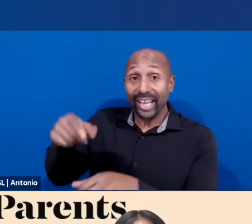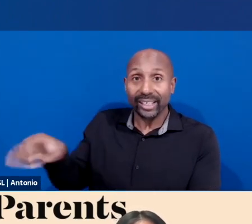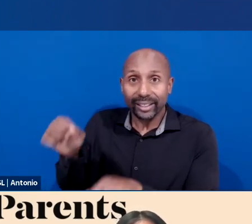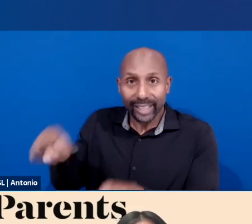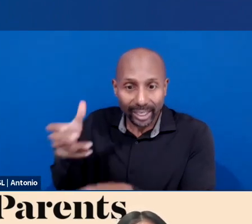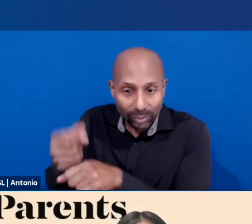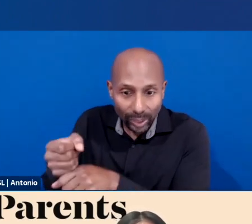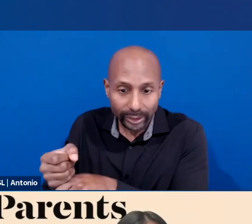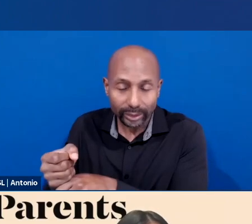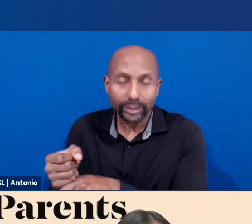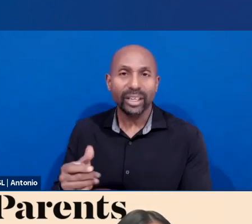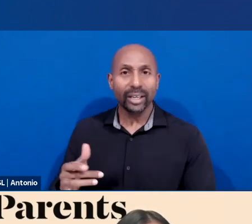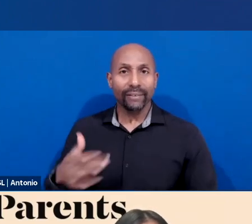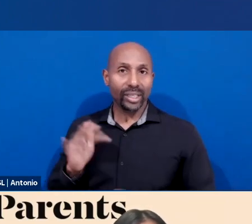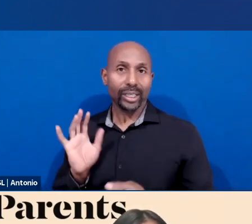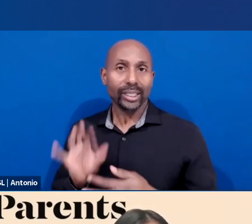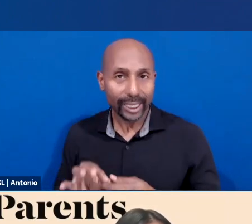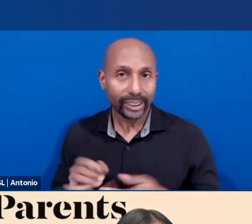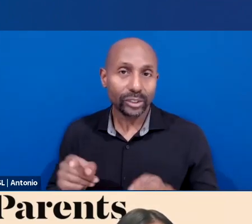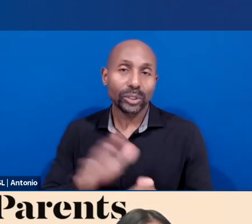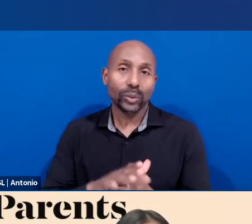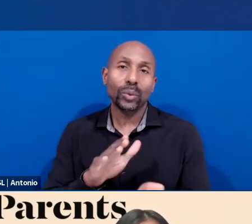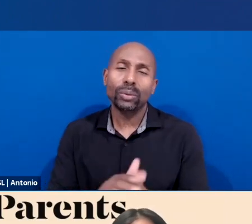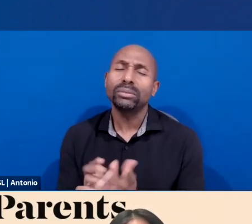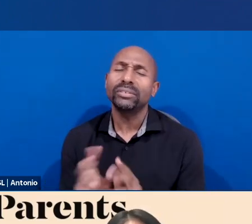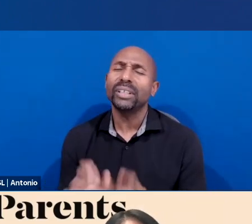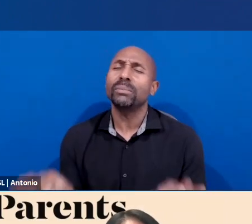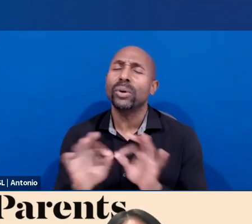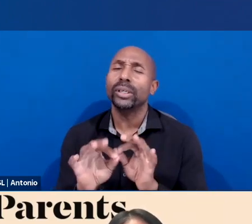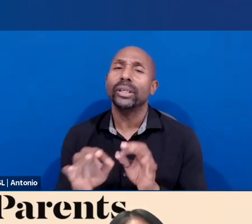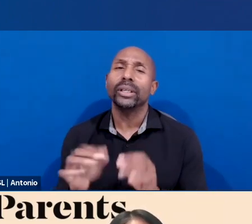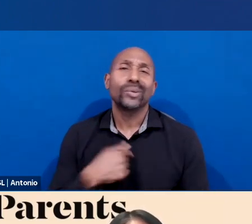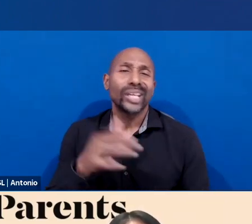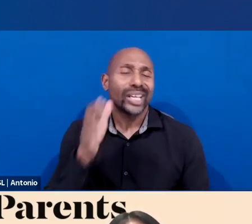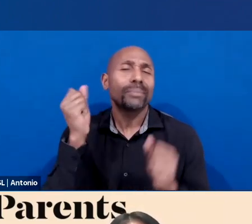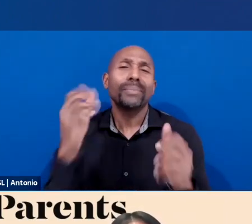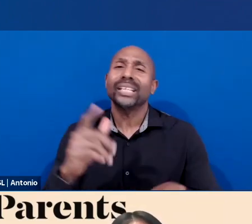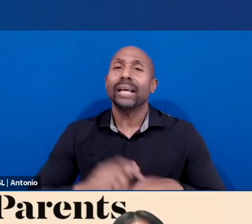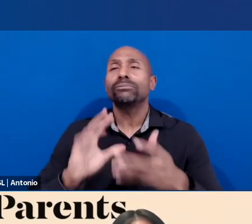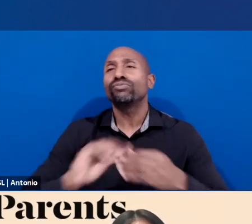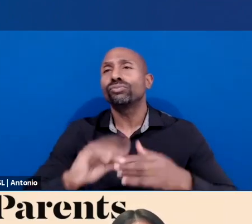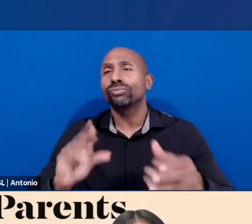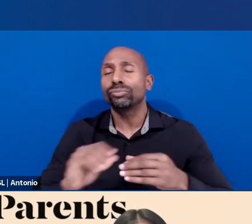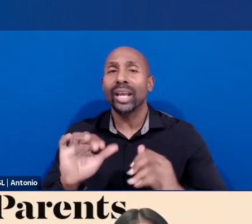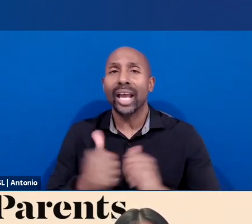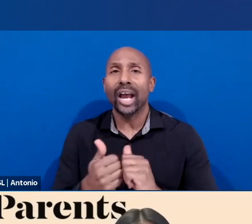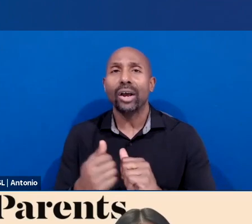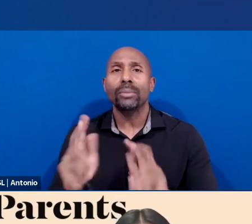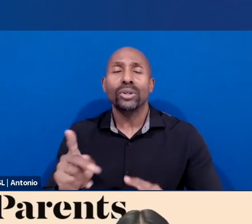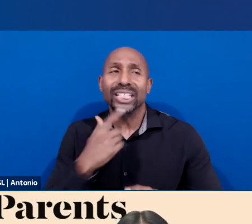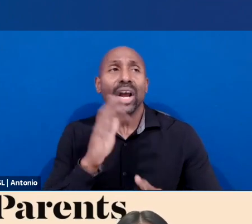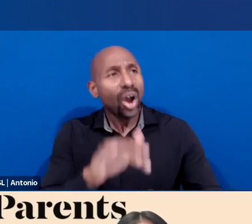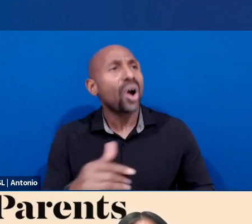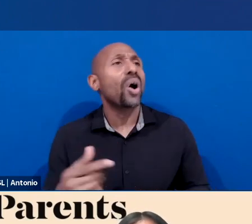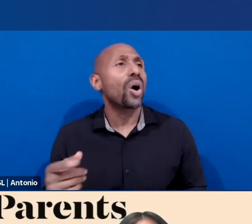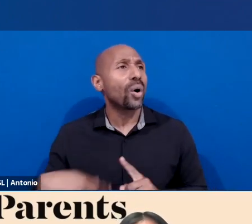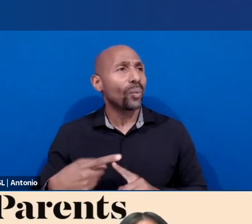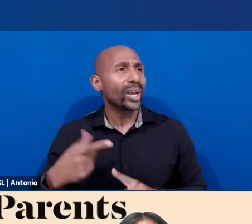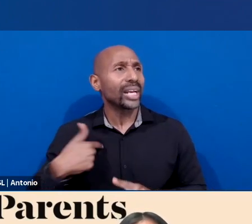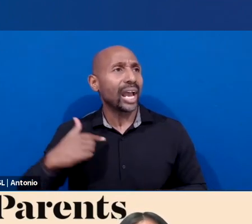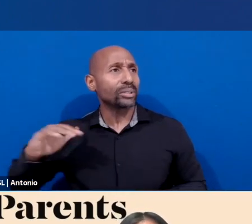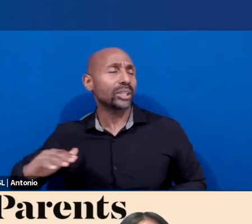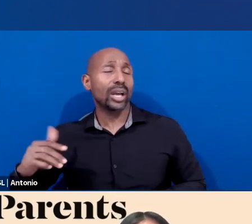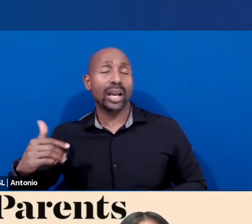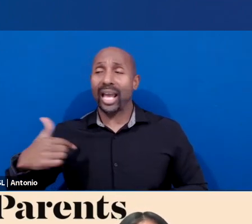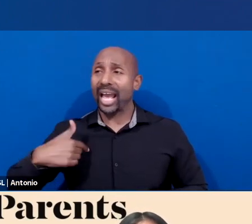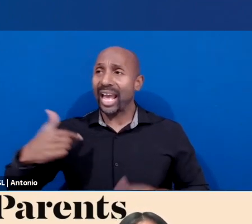adults how they had that one teacher, or the bus driver, or the principal that made a really